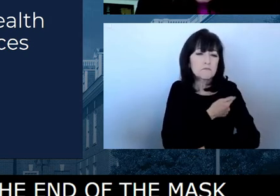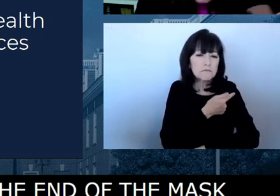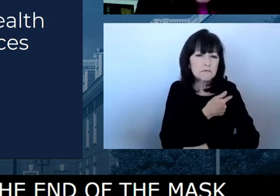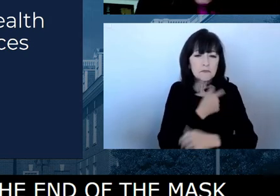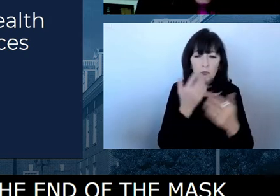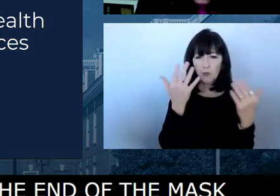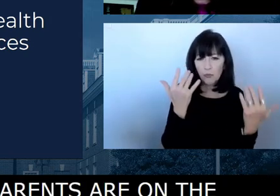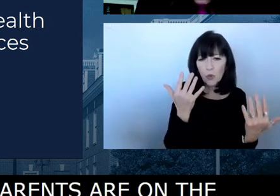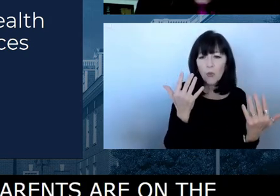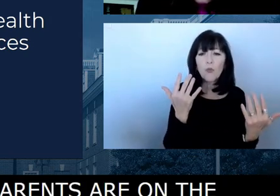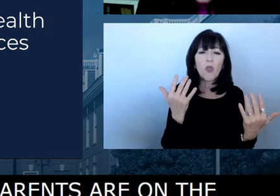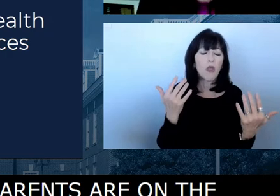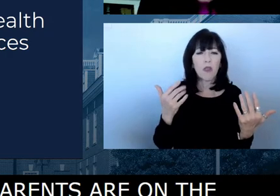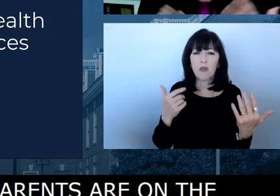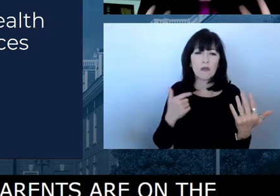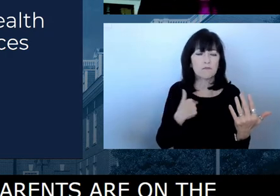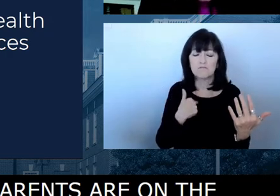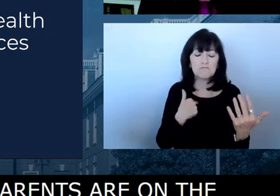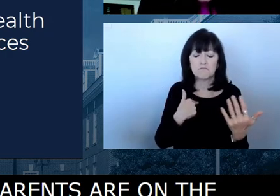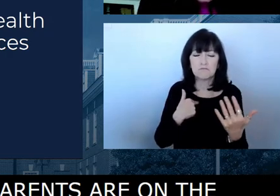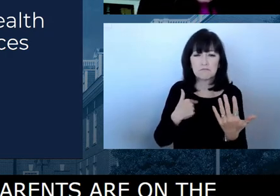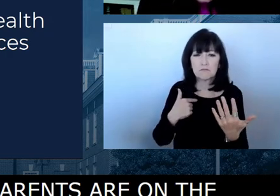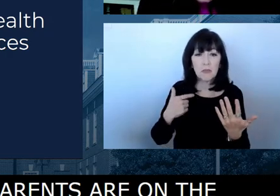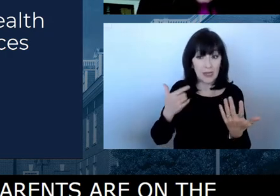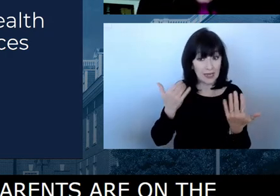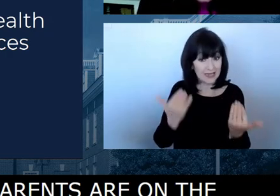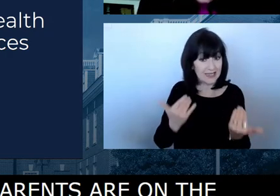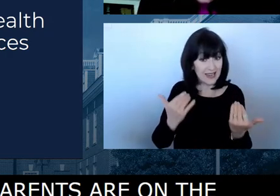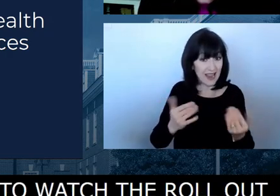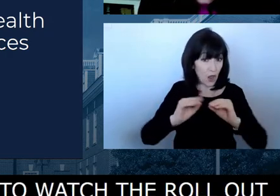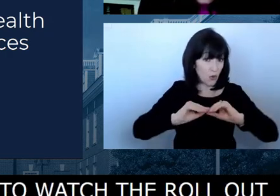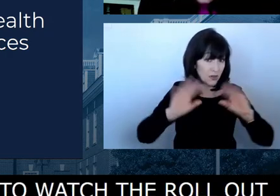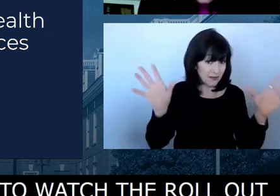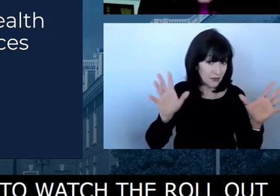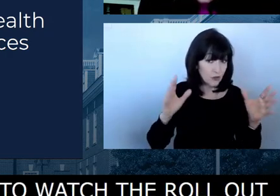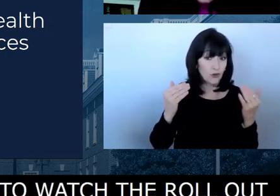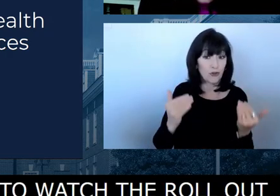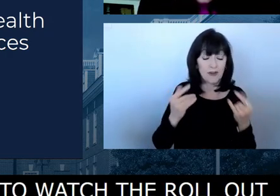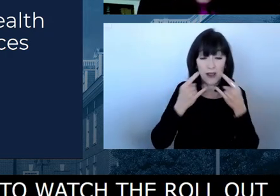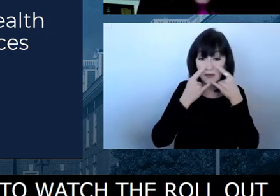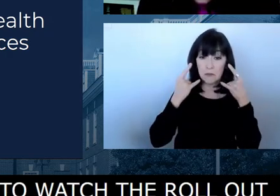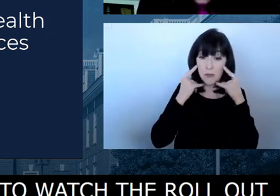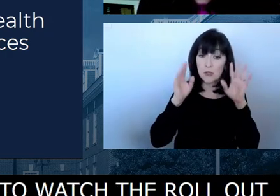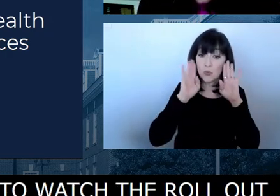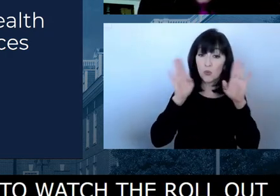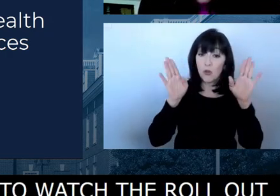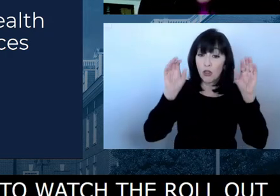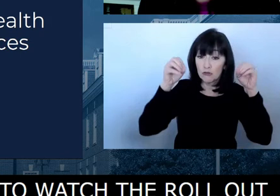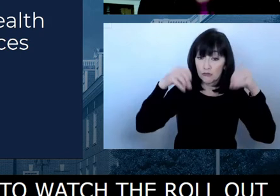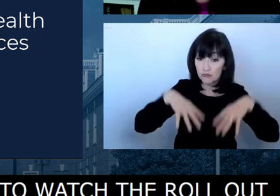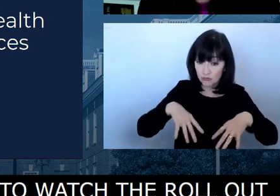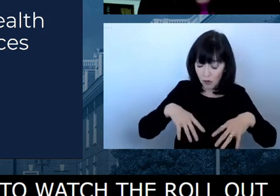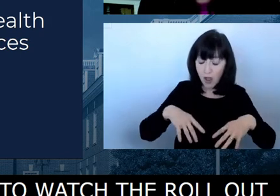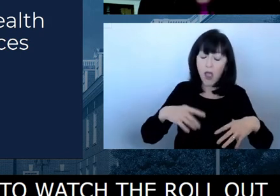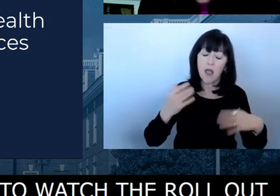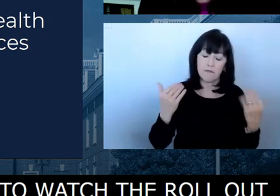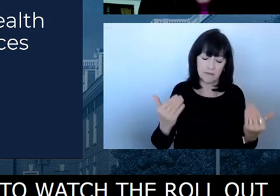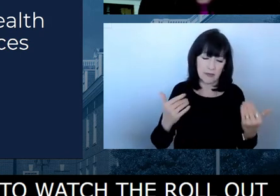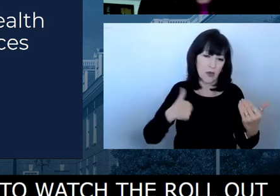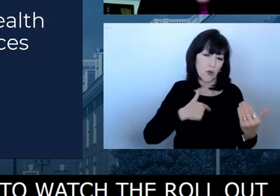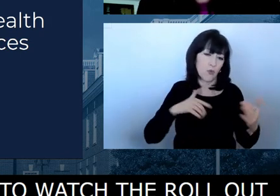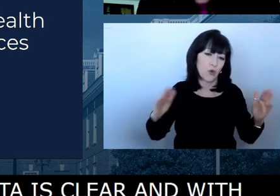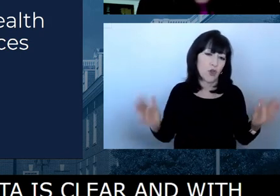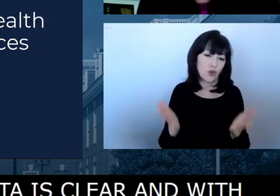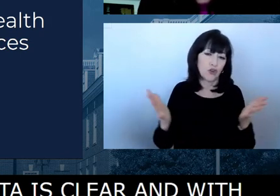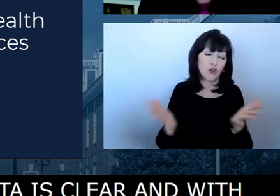Again, the safety data is clear. And with the mask mandate ending, this is really the perfect time. And we do urge everyone whose